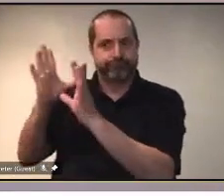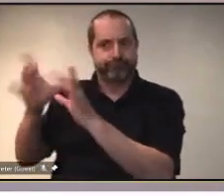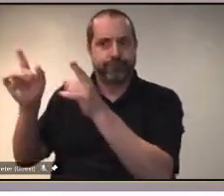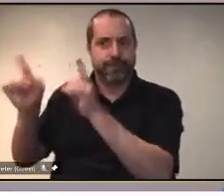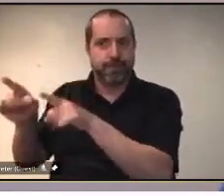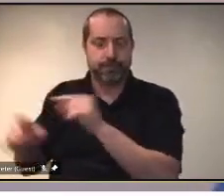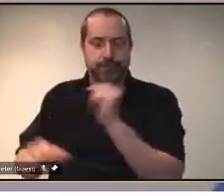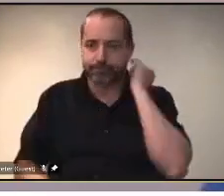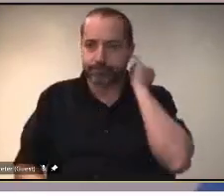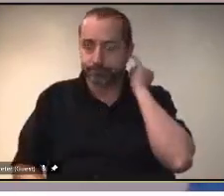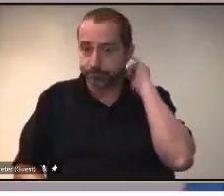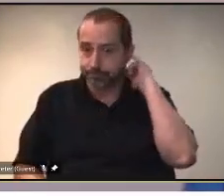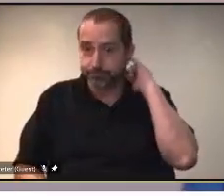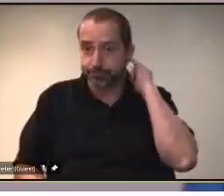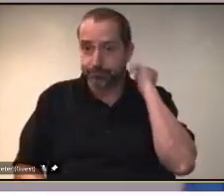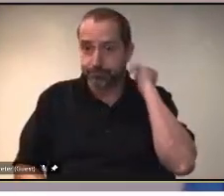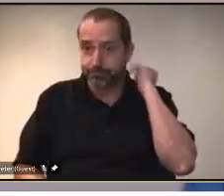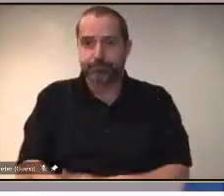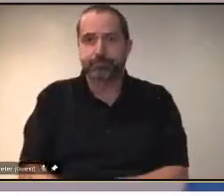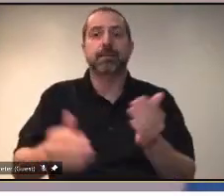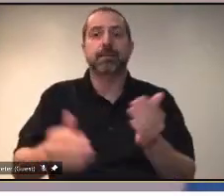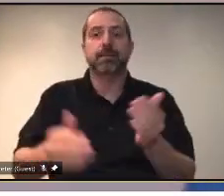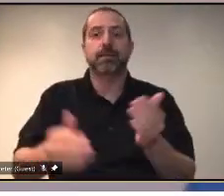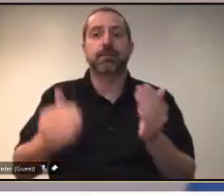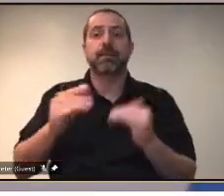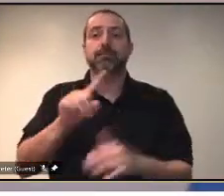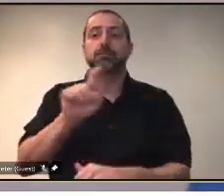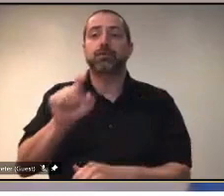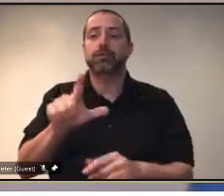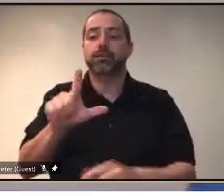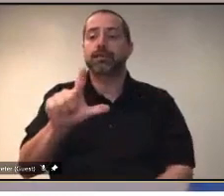Thank take our next question from Lisa Schick, CJME.